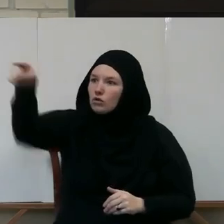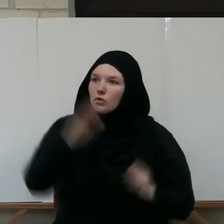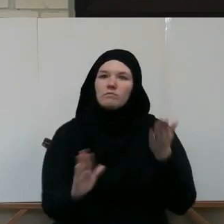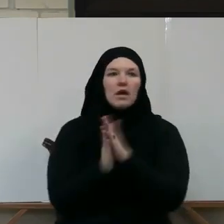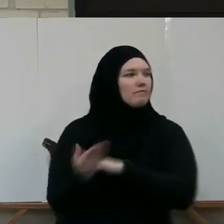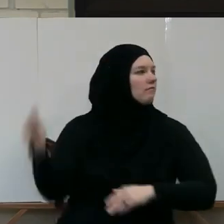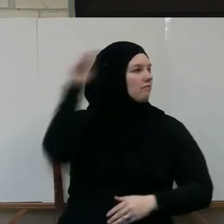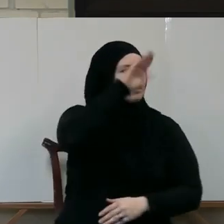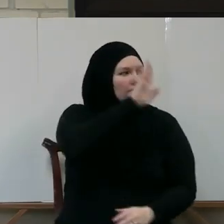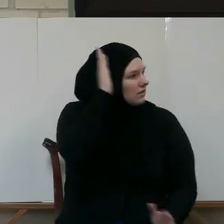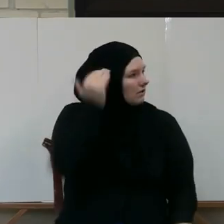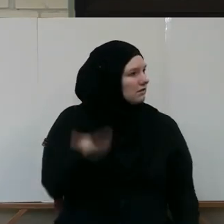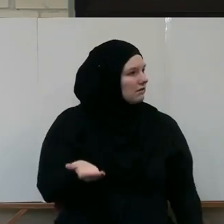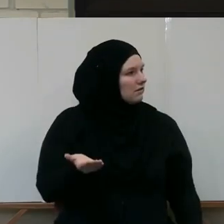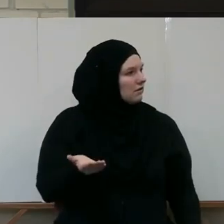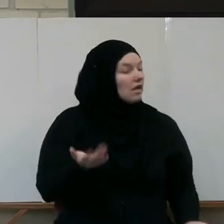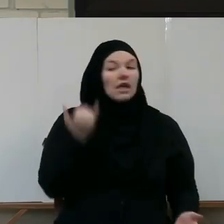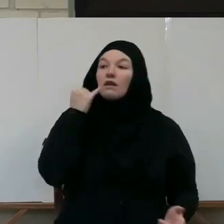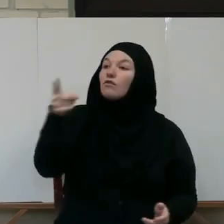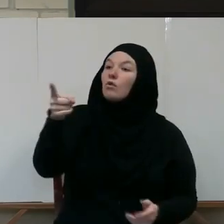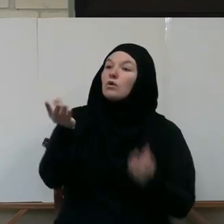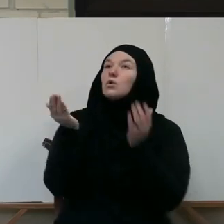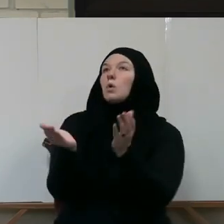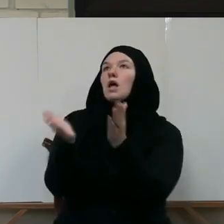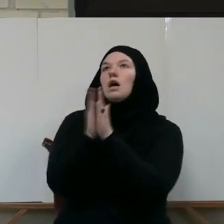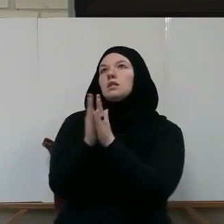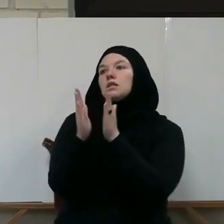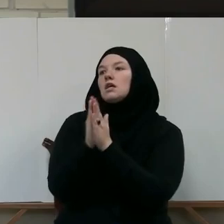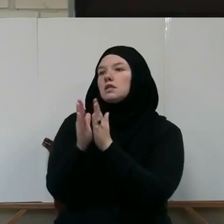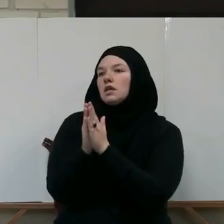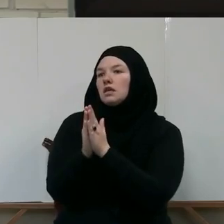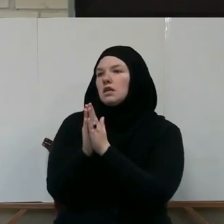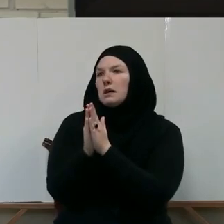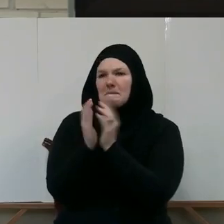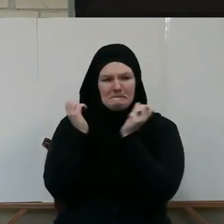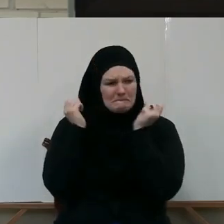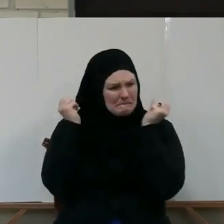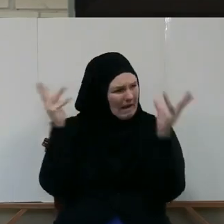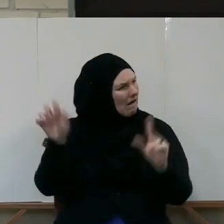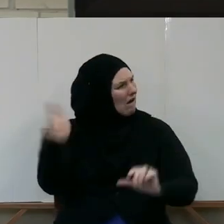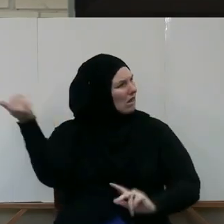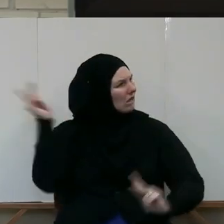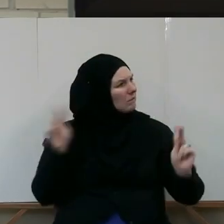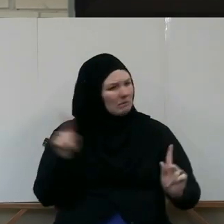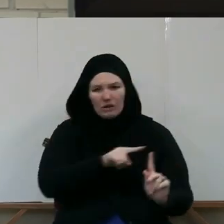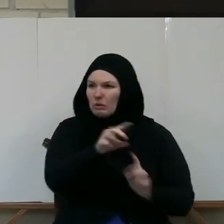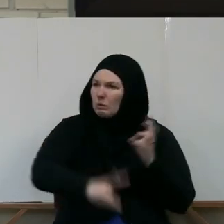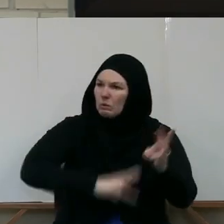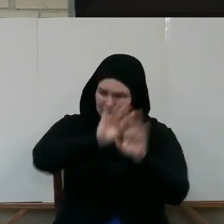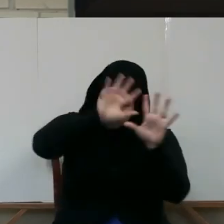And remember, as you ask Allah for things, there are billions of other people asking him.